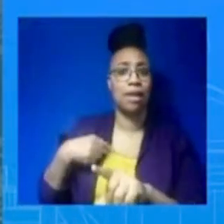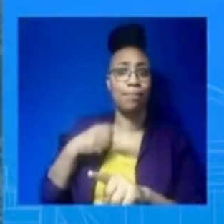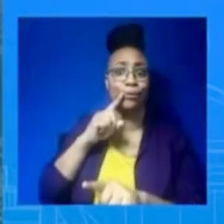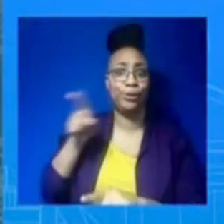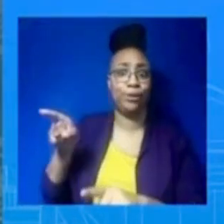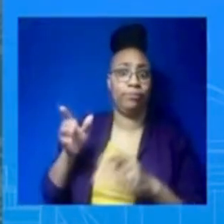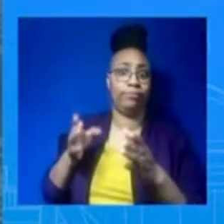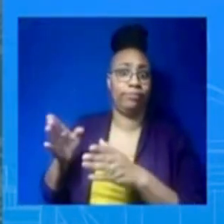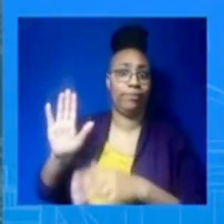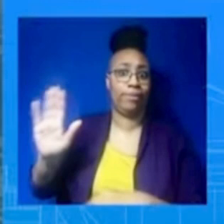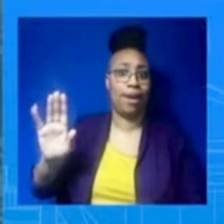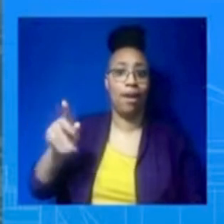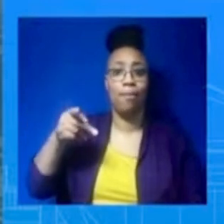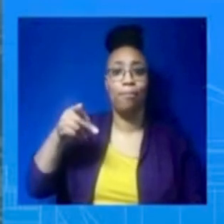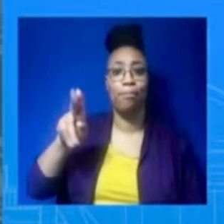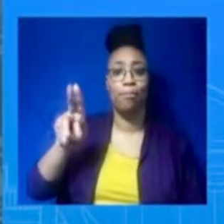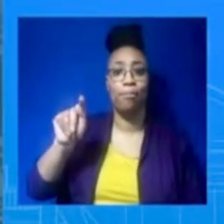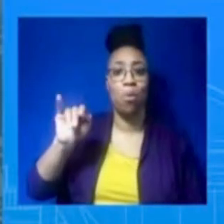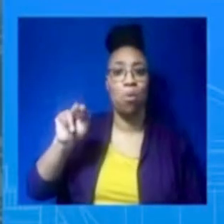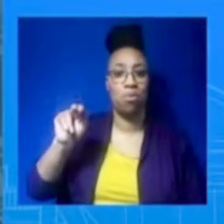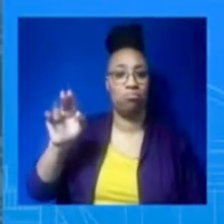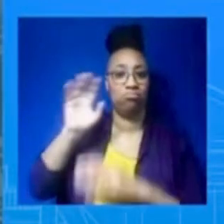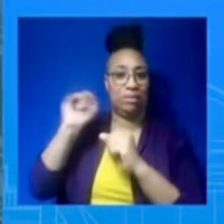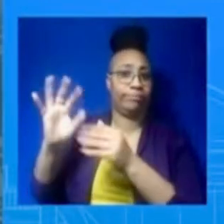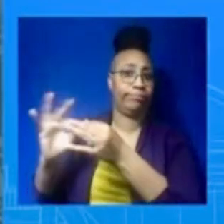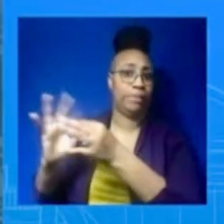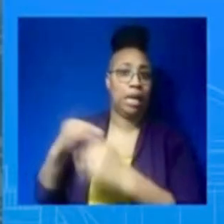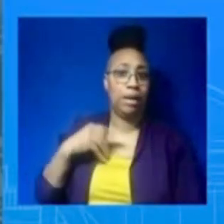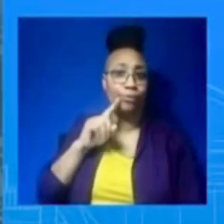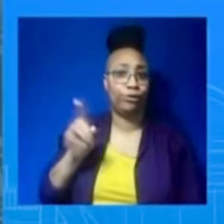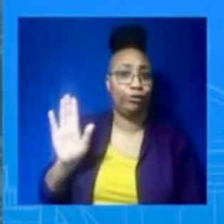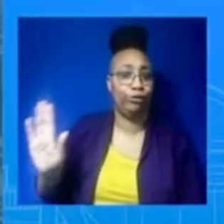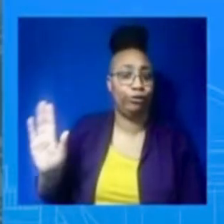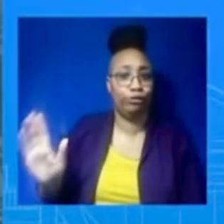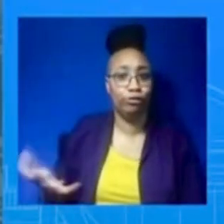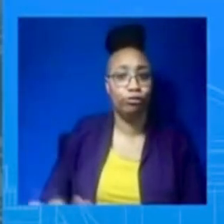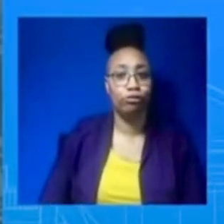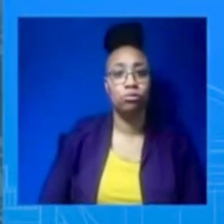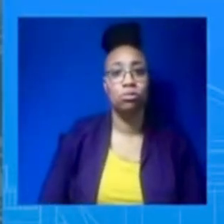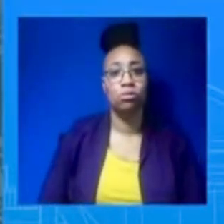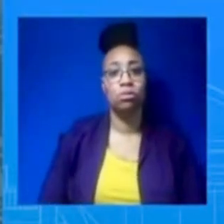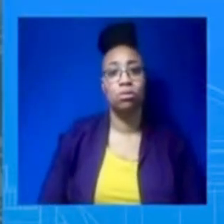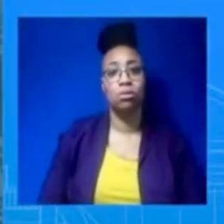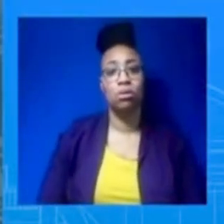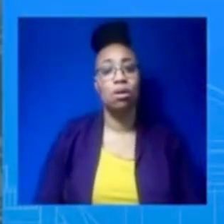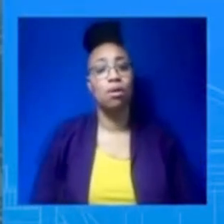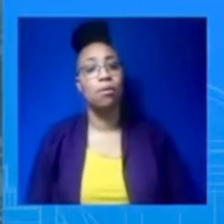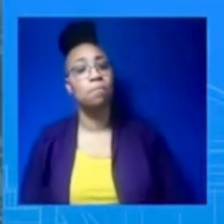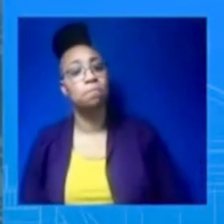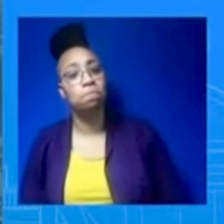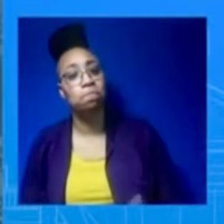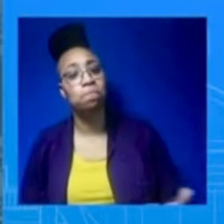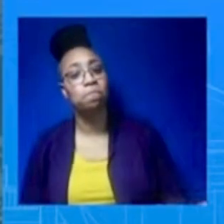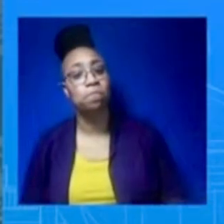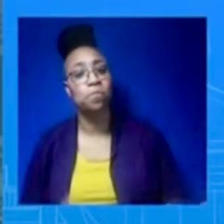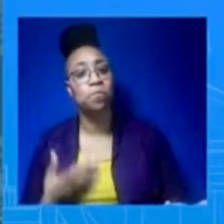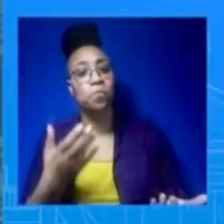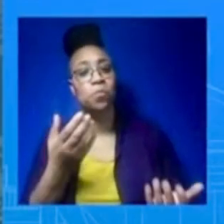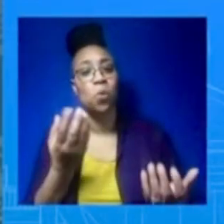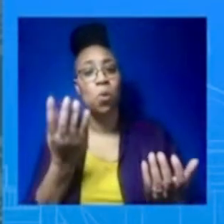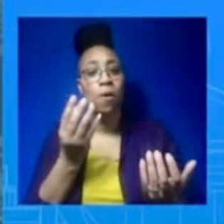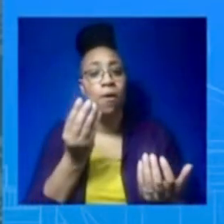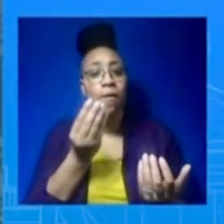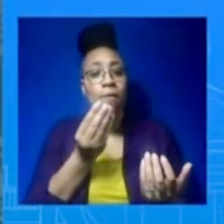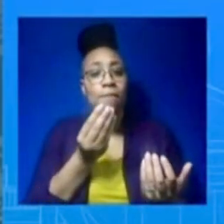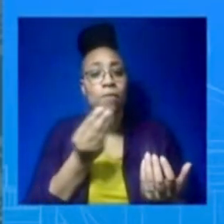President sees it. Yes, there are a small number of members on Capitol Hill, in House Republicans specifically, that